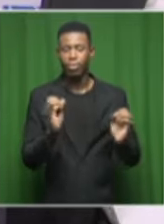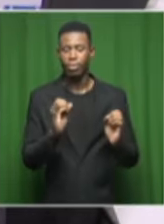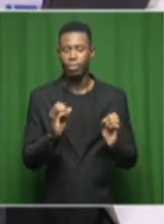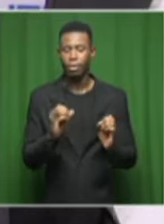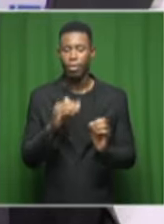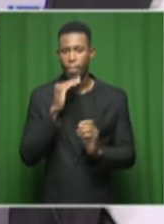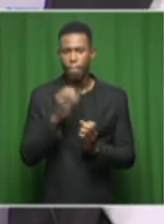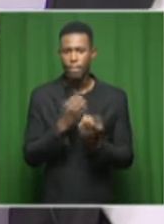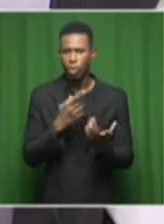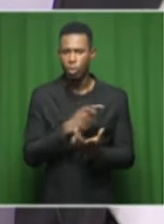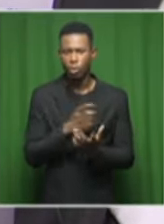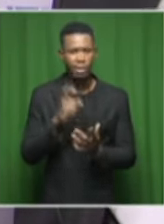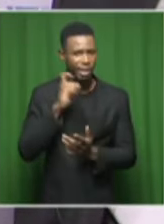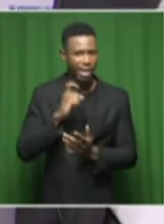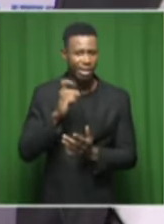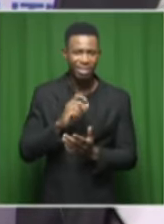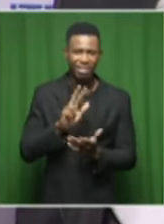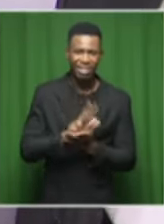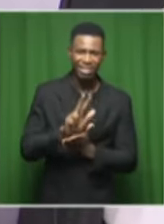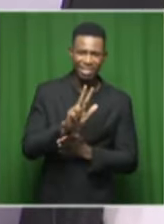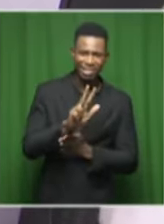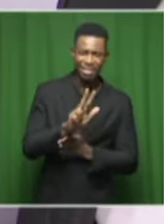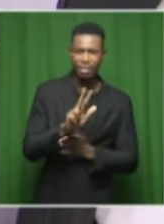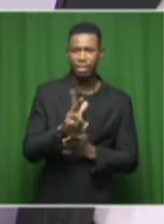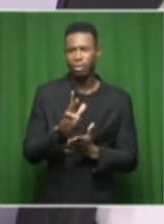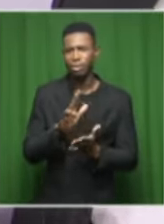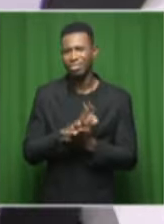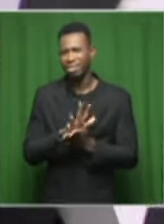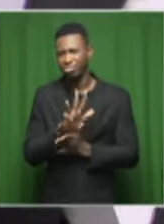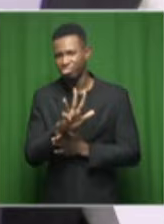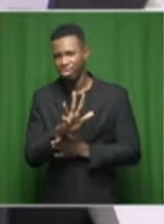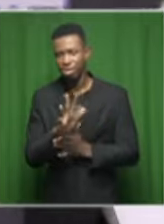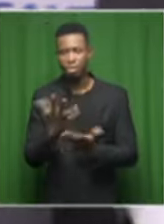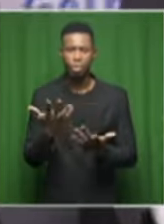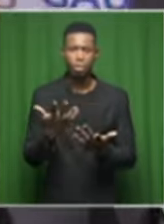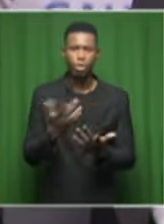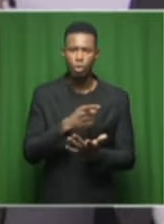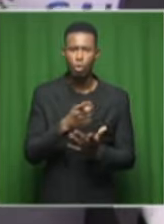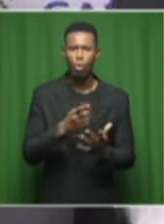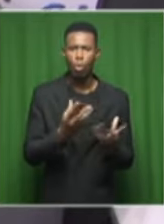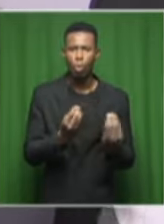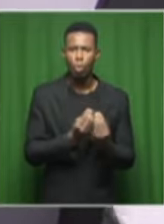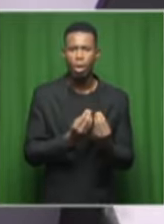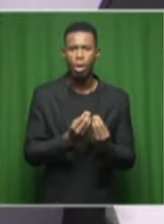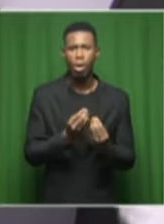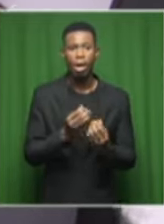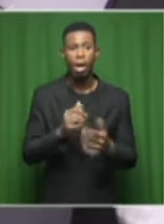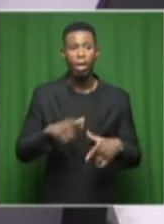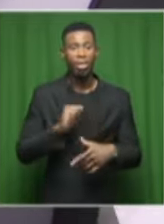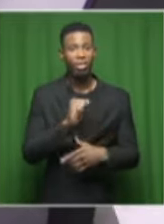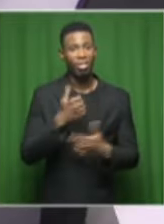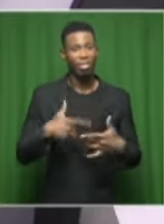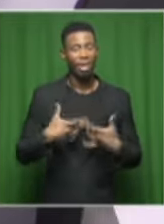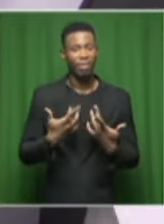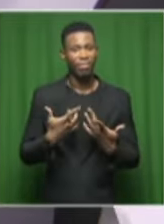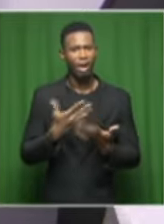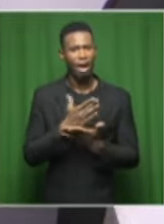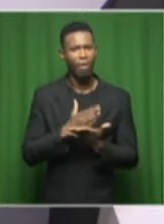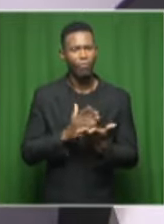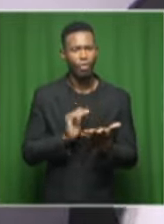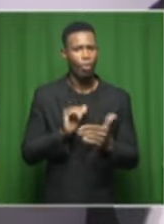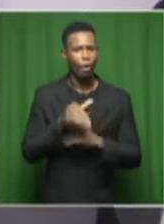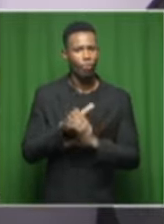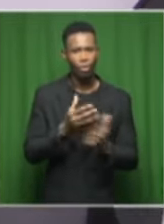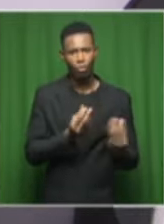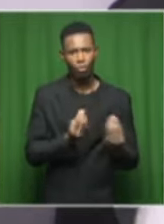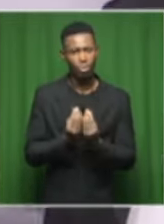18 years old, 19 years old, 19 years old. You've stayed with us more than half of your life. So make it worth